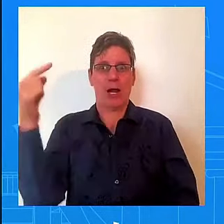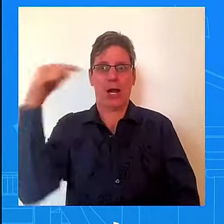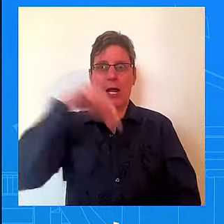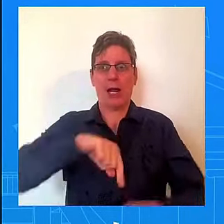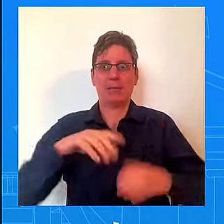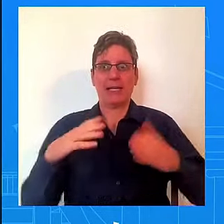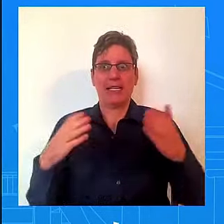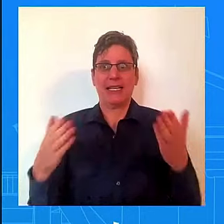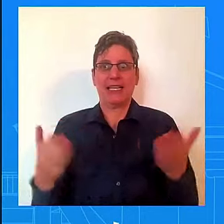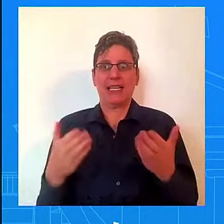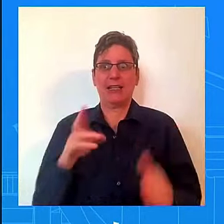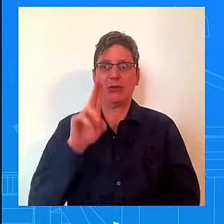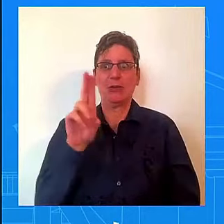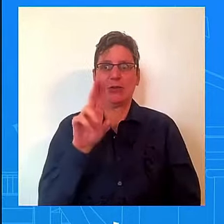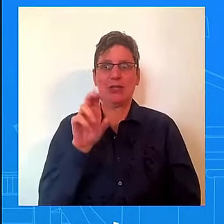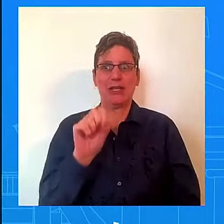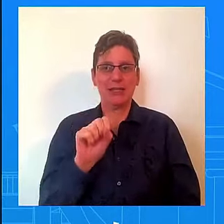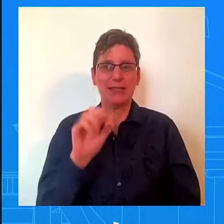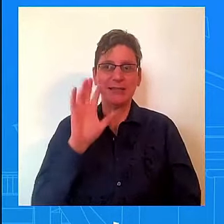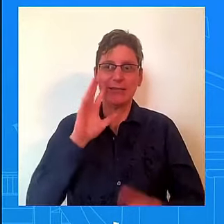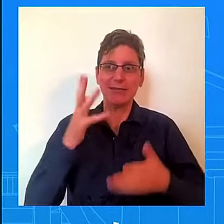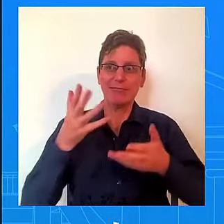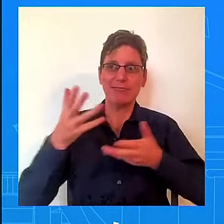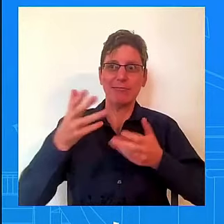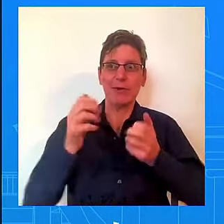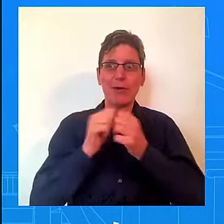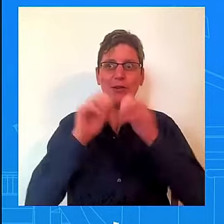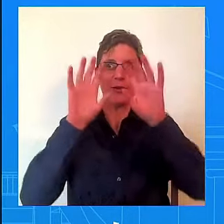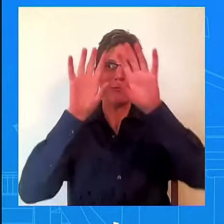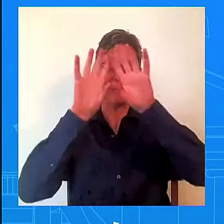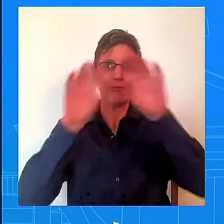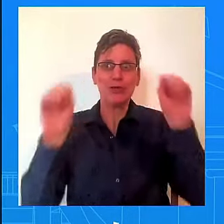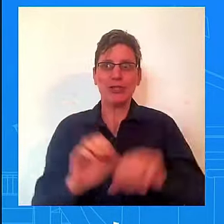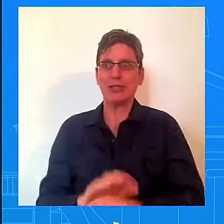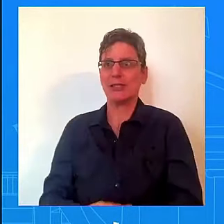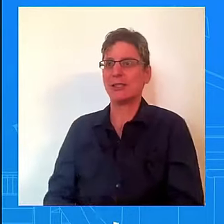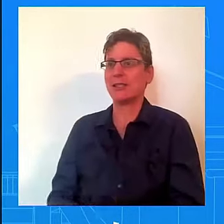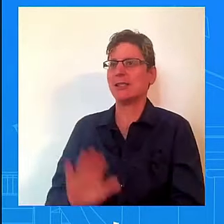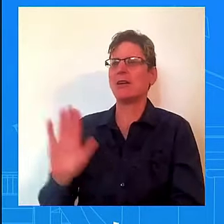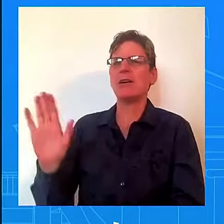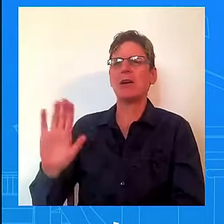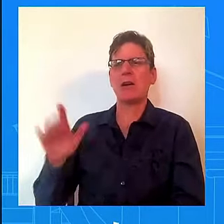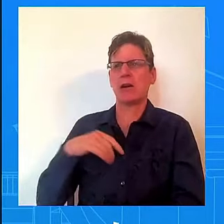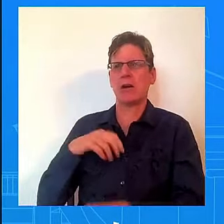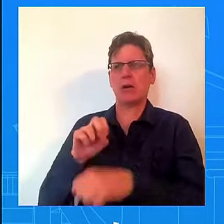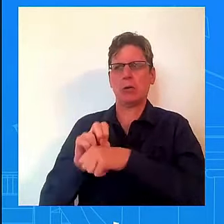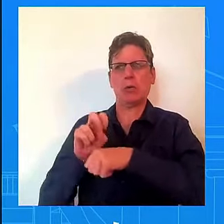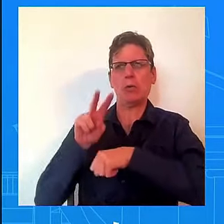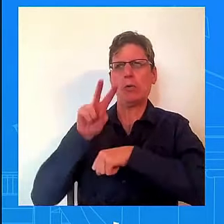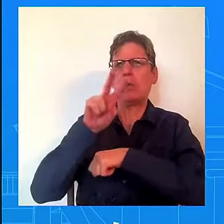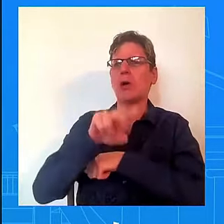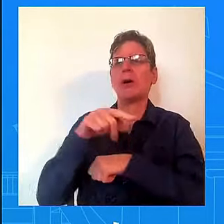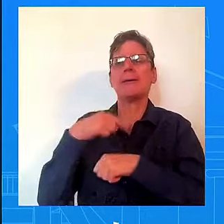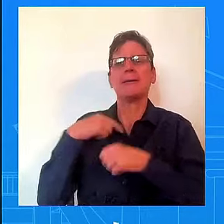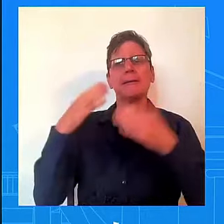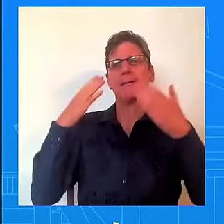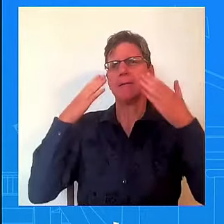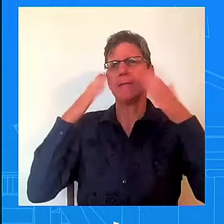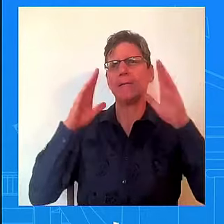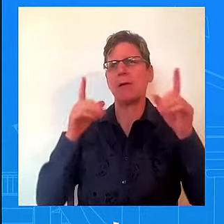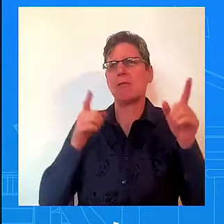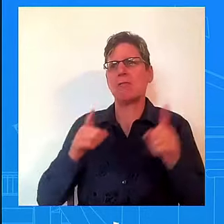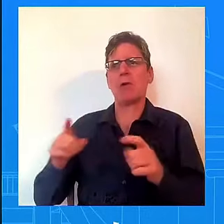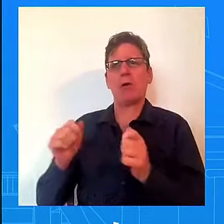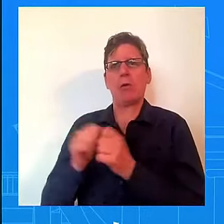attending and out of time. I mean, that's something that you would have to talk to the Ukrainian government. What I will say is the latest strike is obviously...